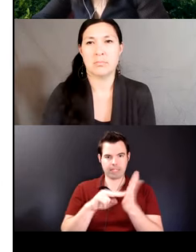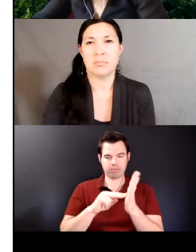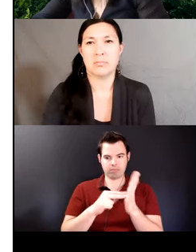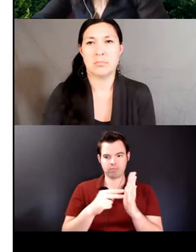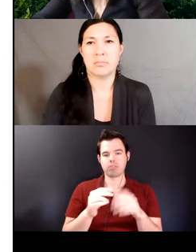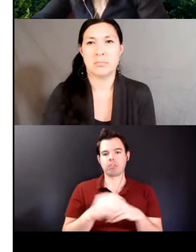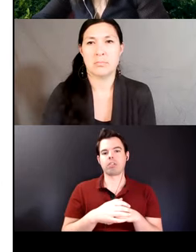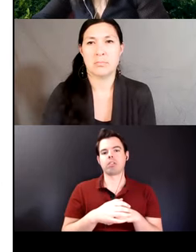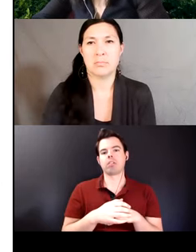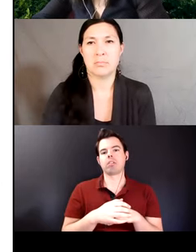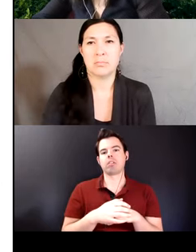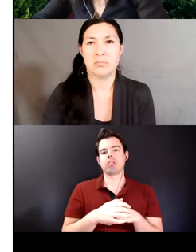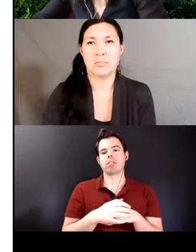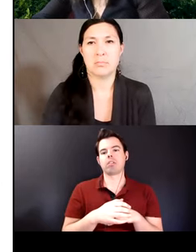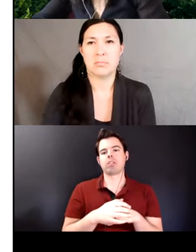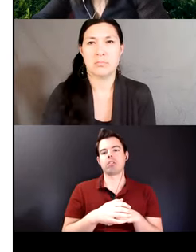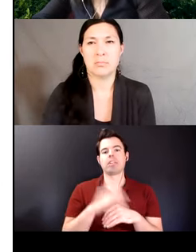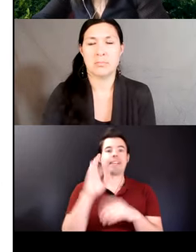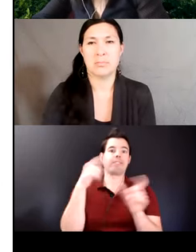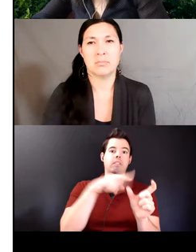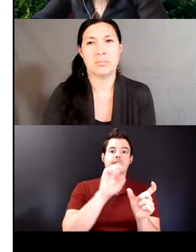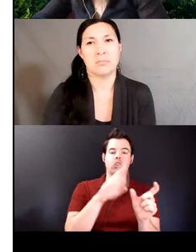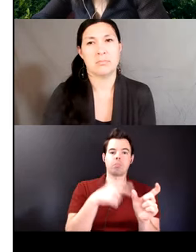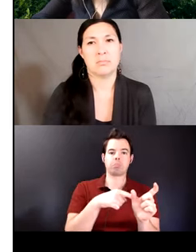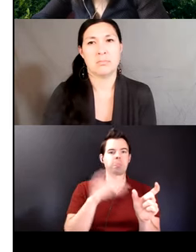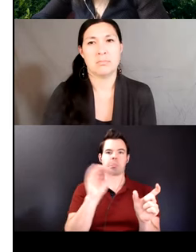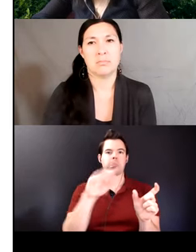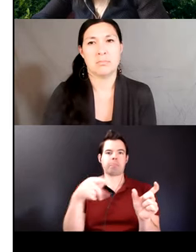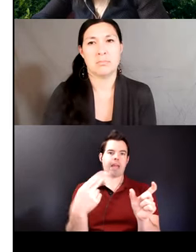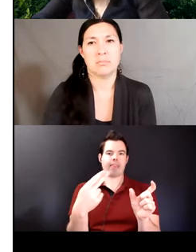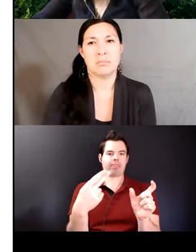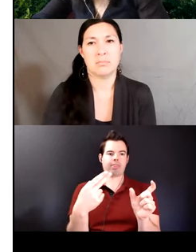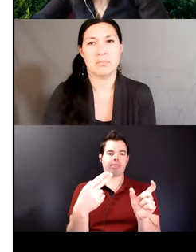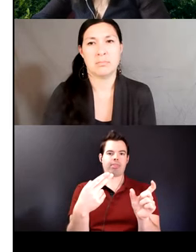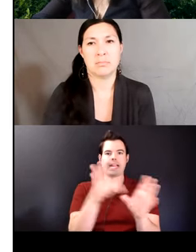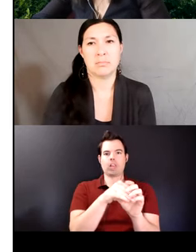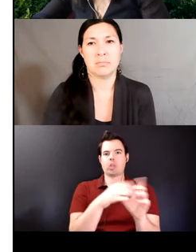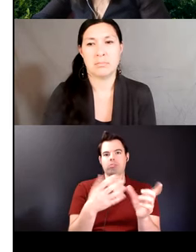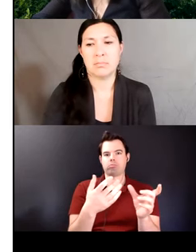and do not contain path in their lexical semantics as in 18